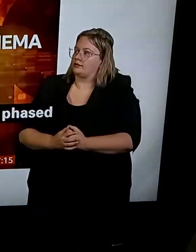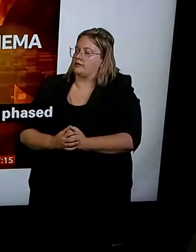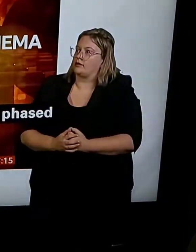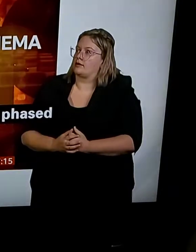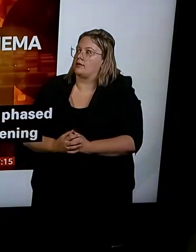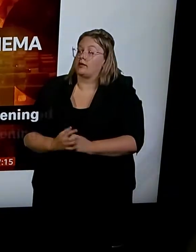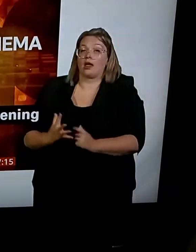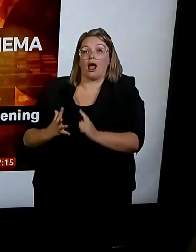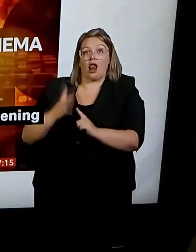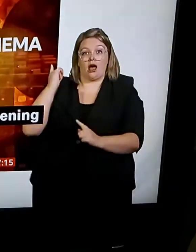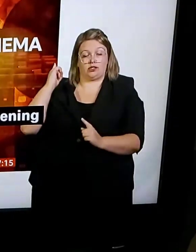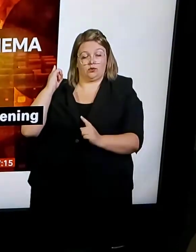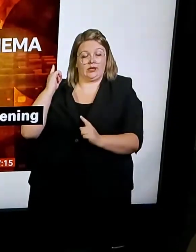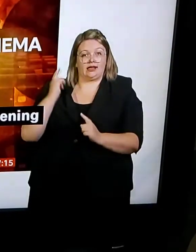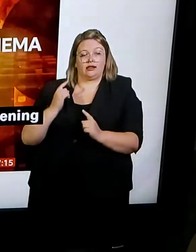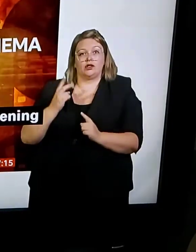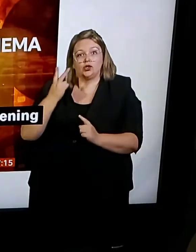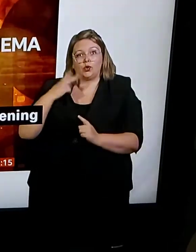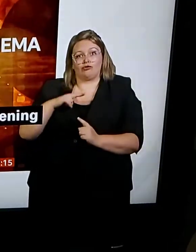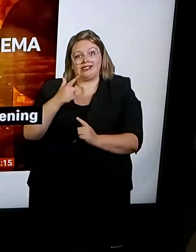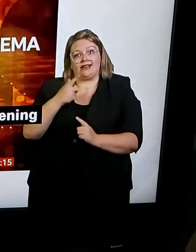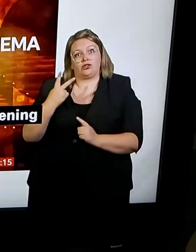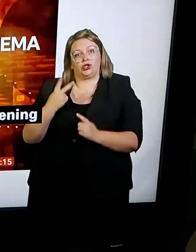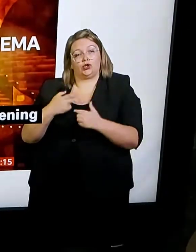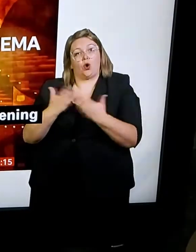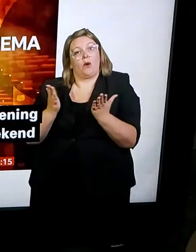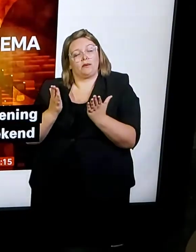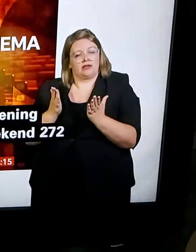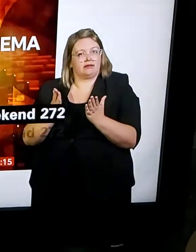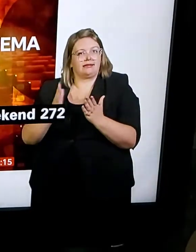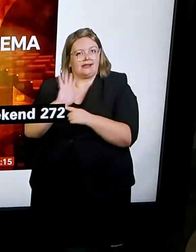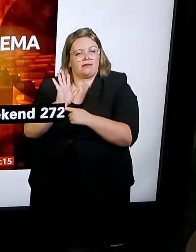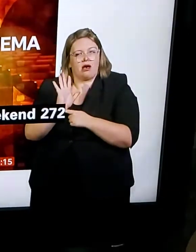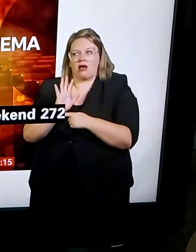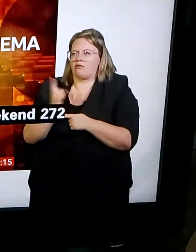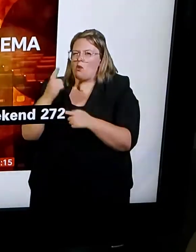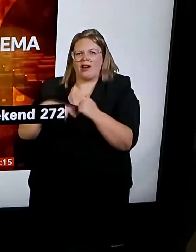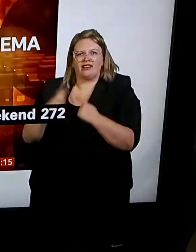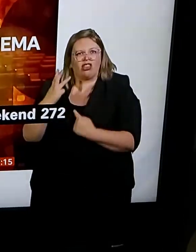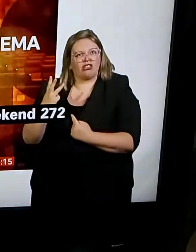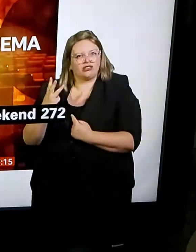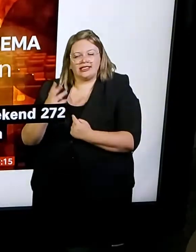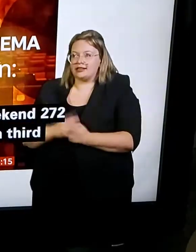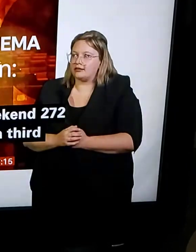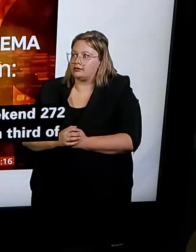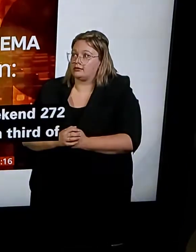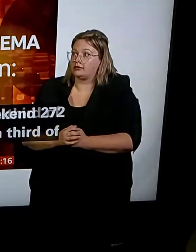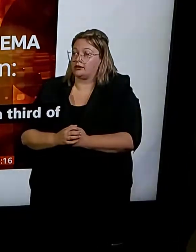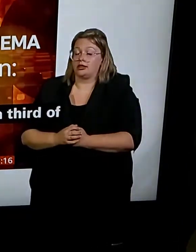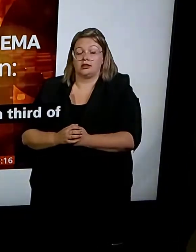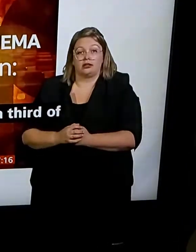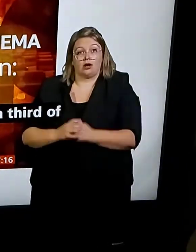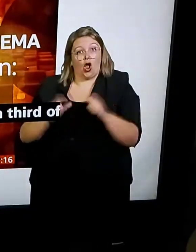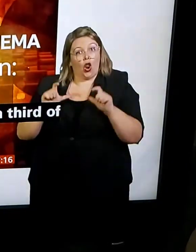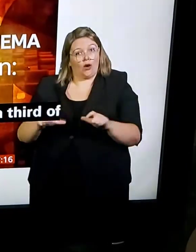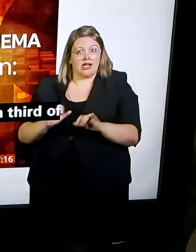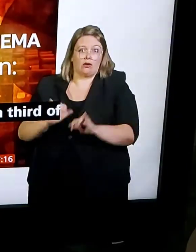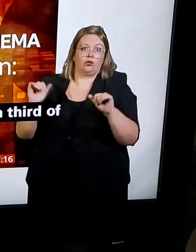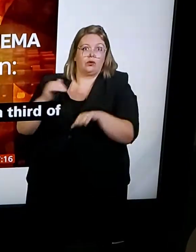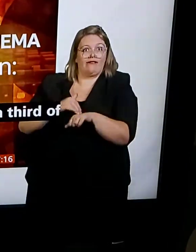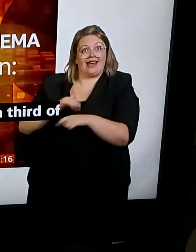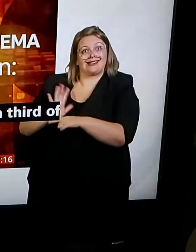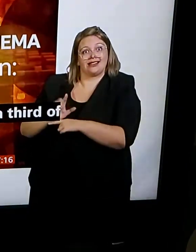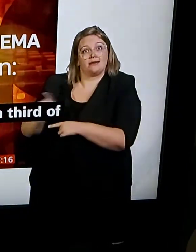locals, who had helped him during his trip. Five months on, then crowdfunding and a business crowd have enabled Tom and his